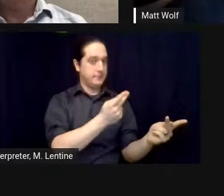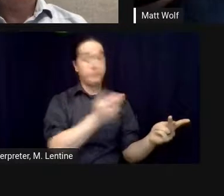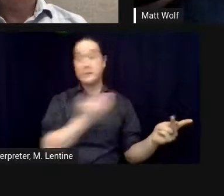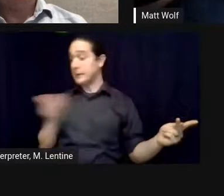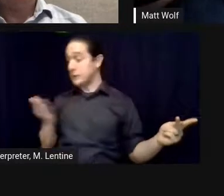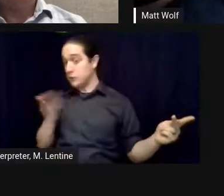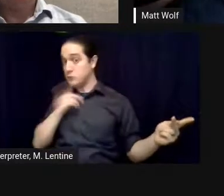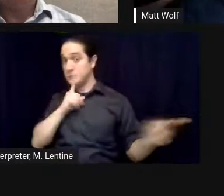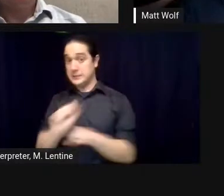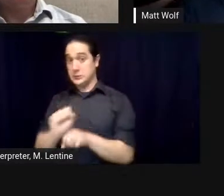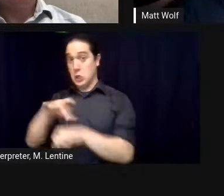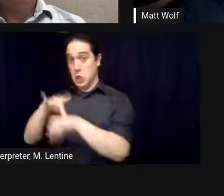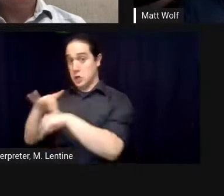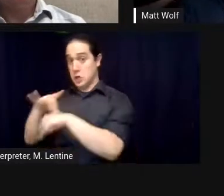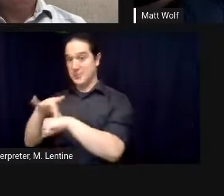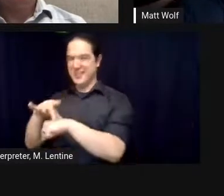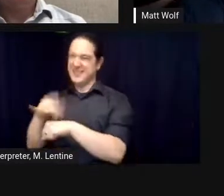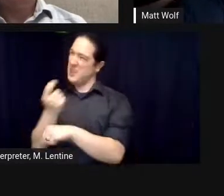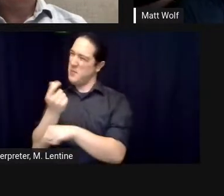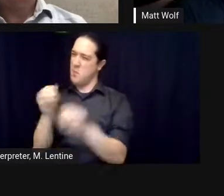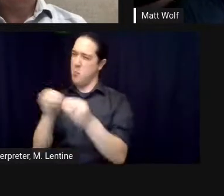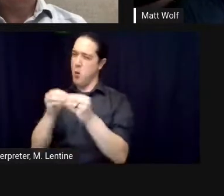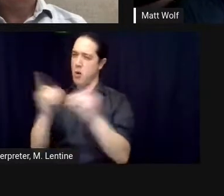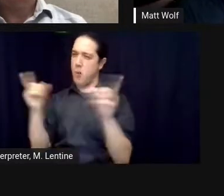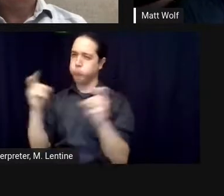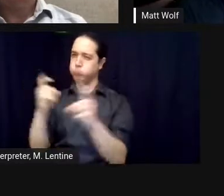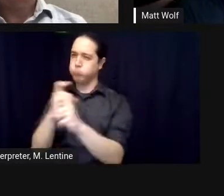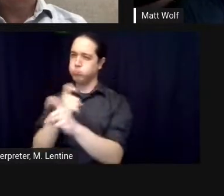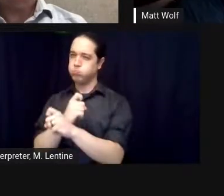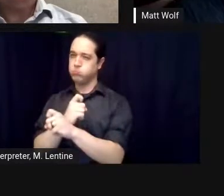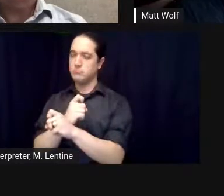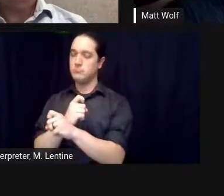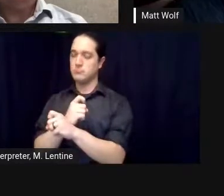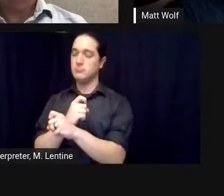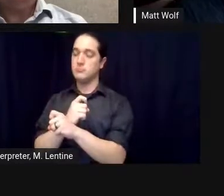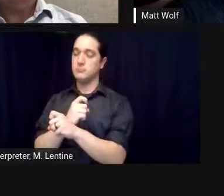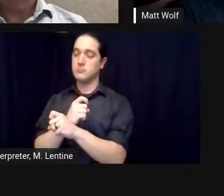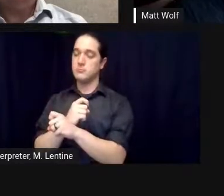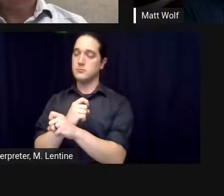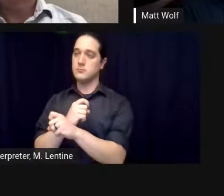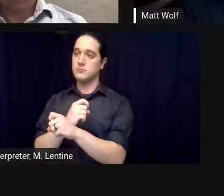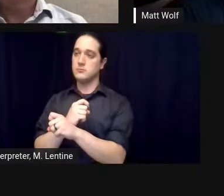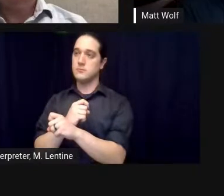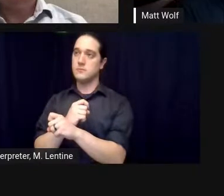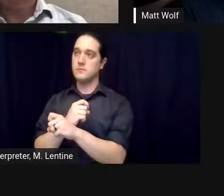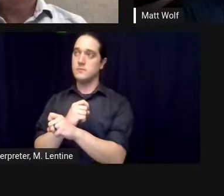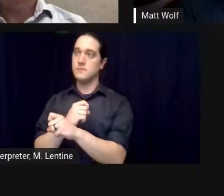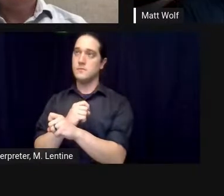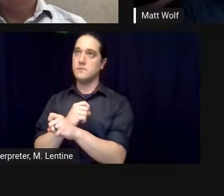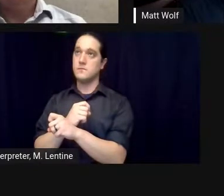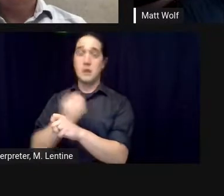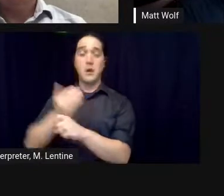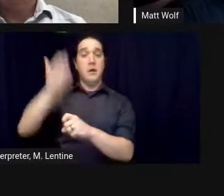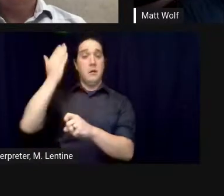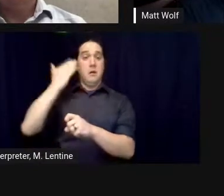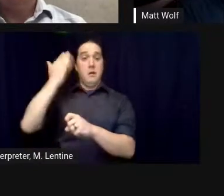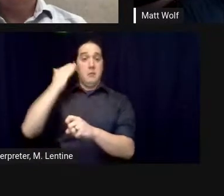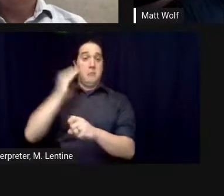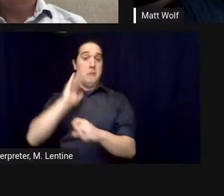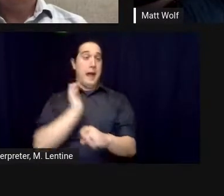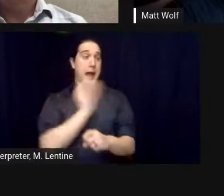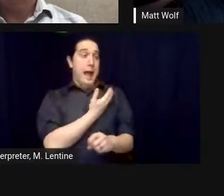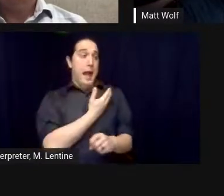gave them but none of them were used to thinking about a living system to where their engineering solutions how to